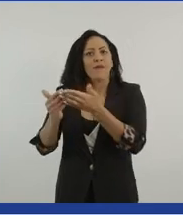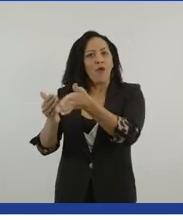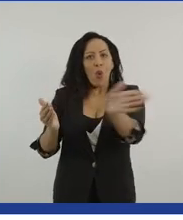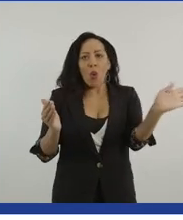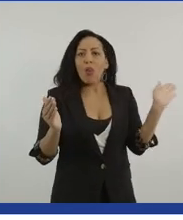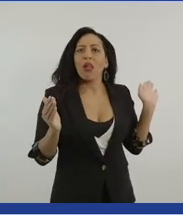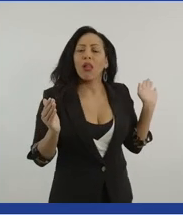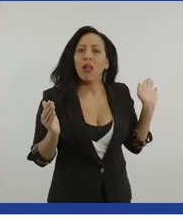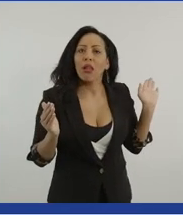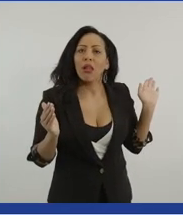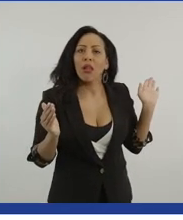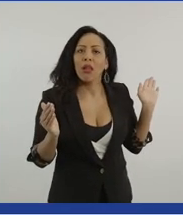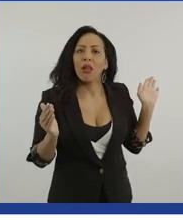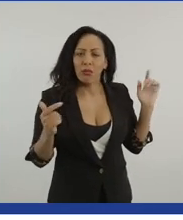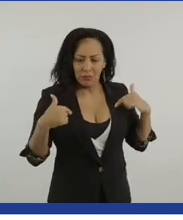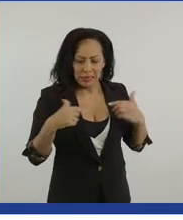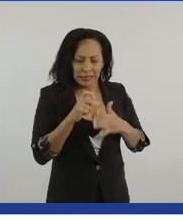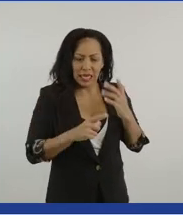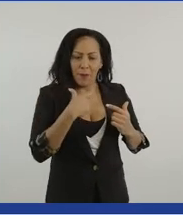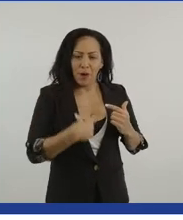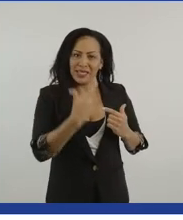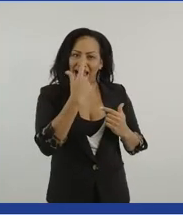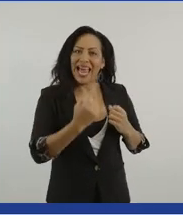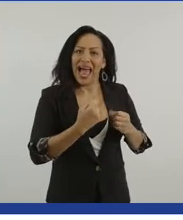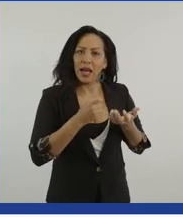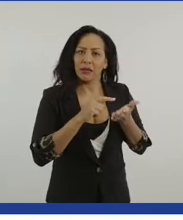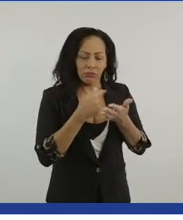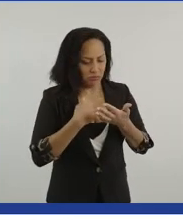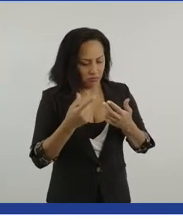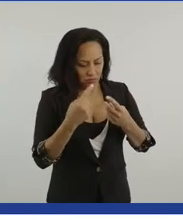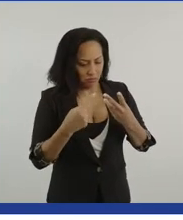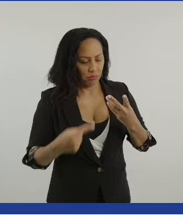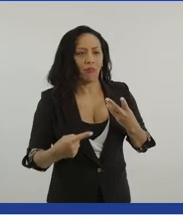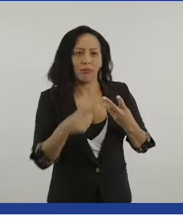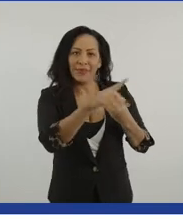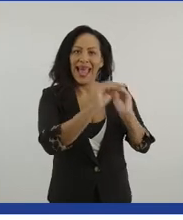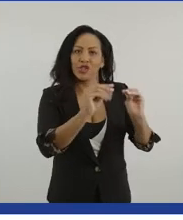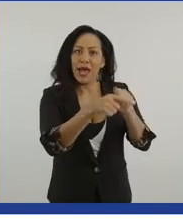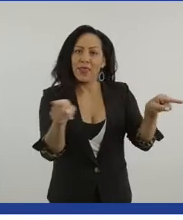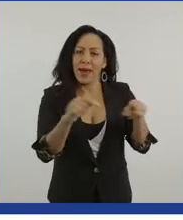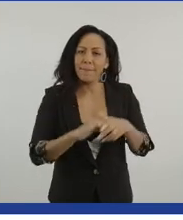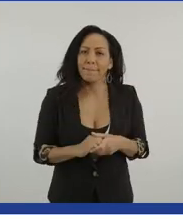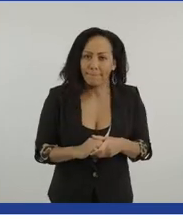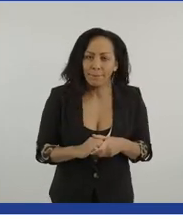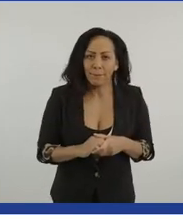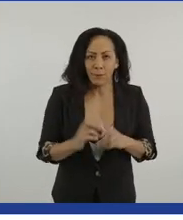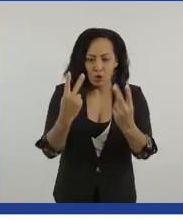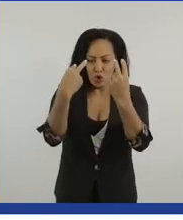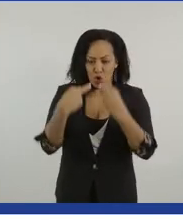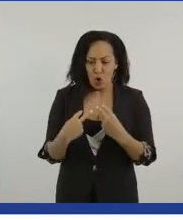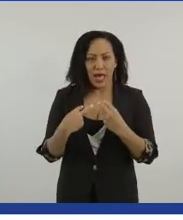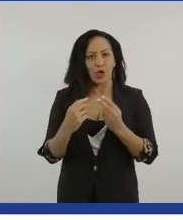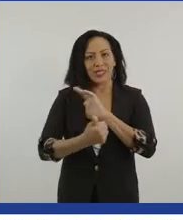what disabled people can and can't do. And that's what's really important that we, we look at the skill set that we have